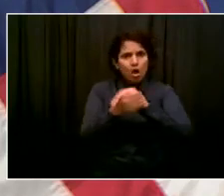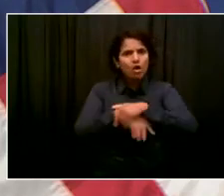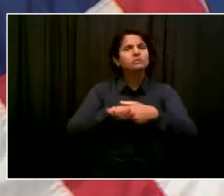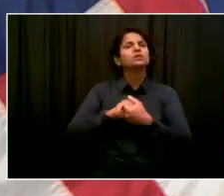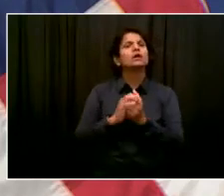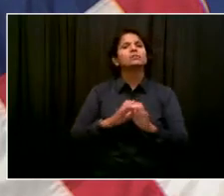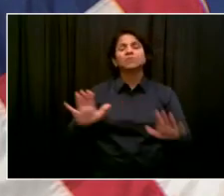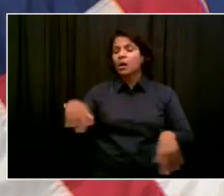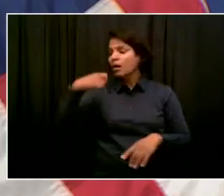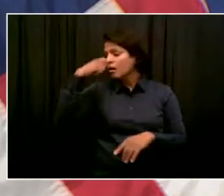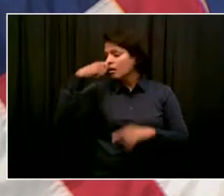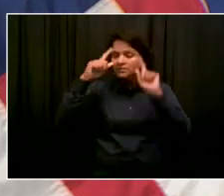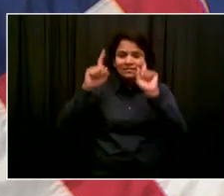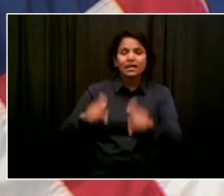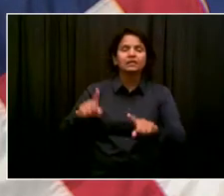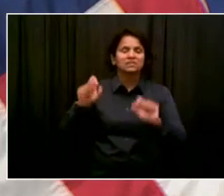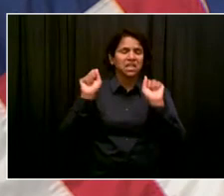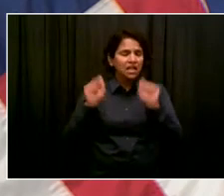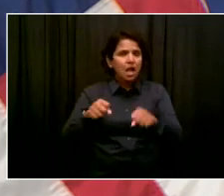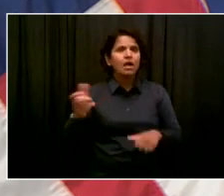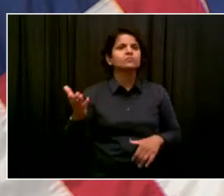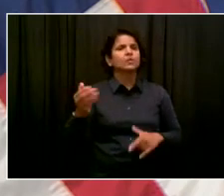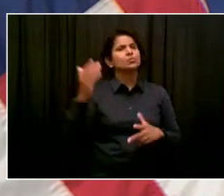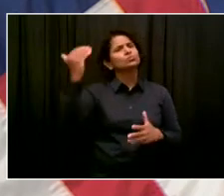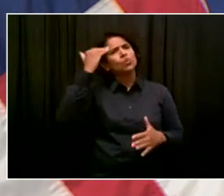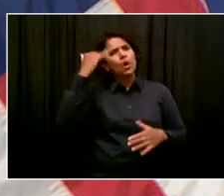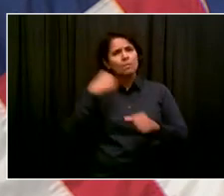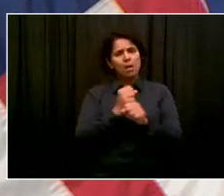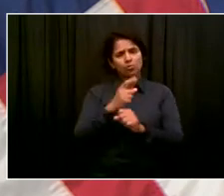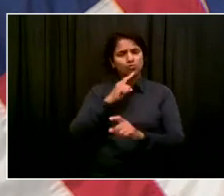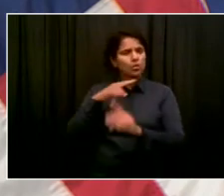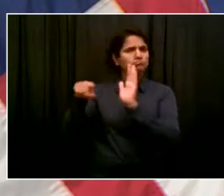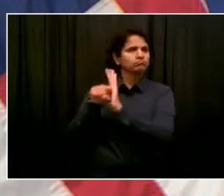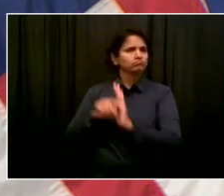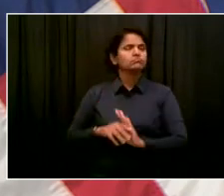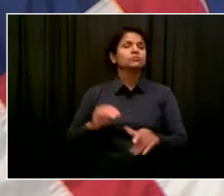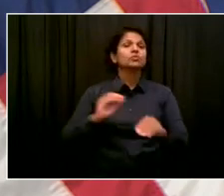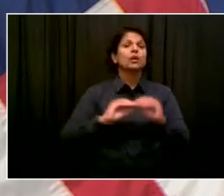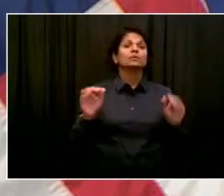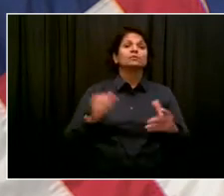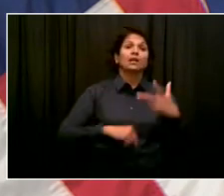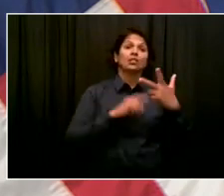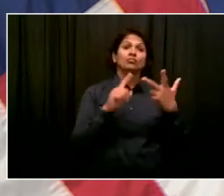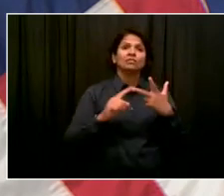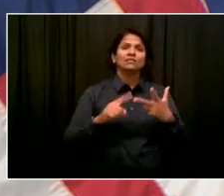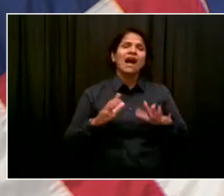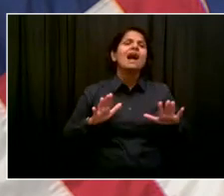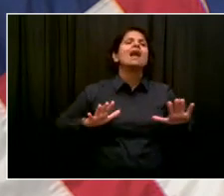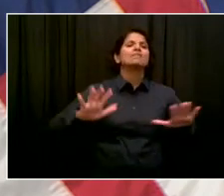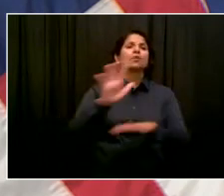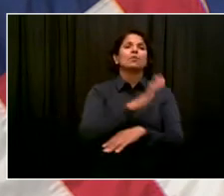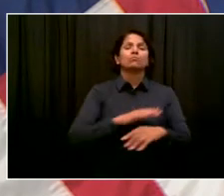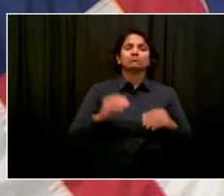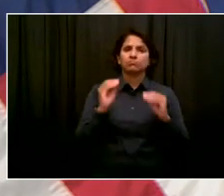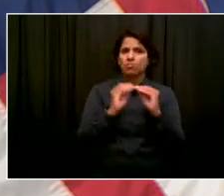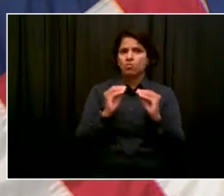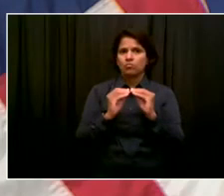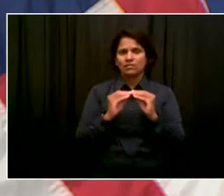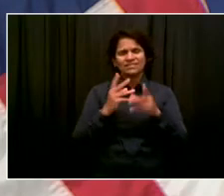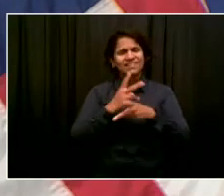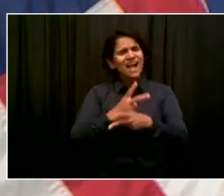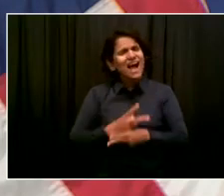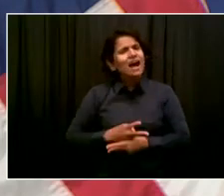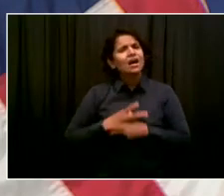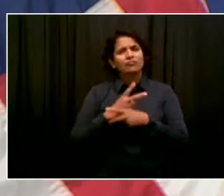particularly when community transmission is at higher levels. Our mask guidance will help with both the second and